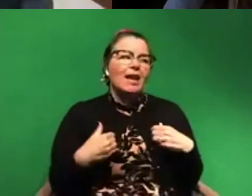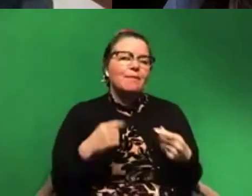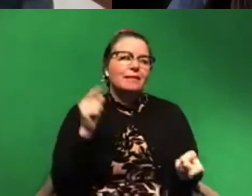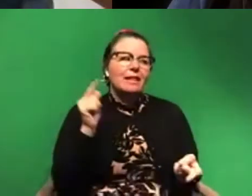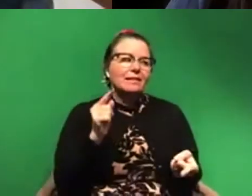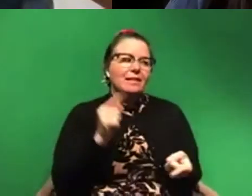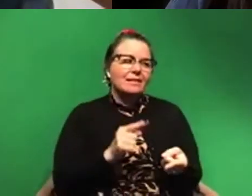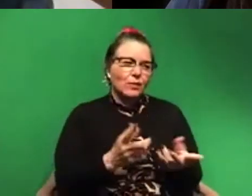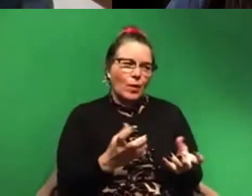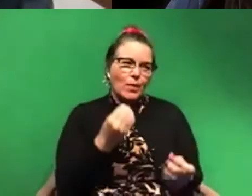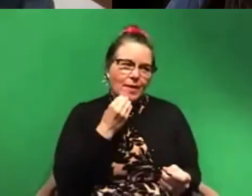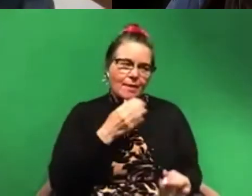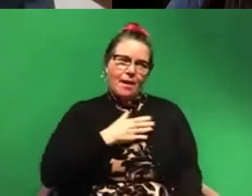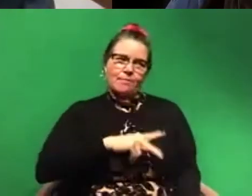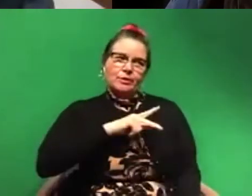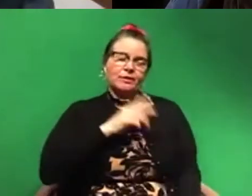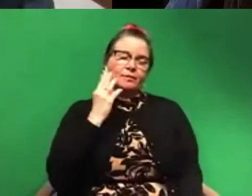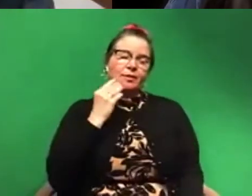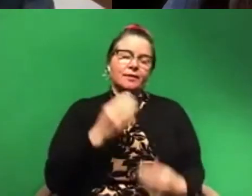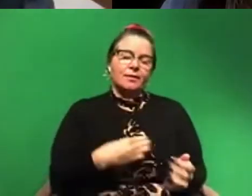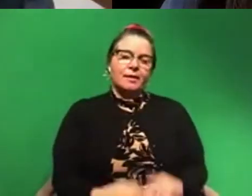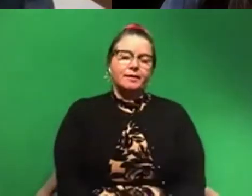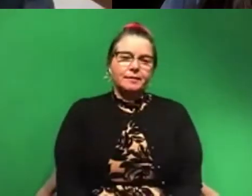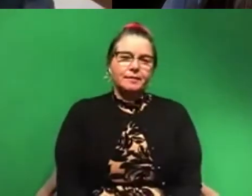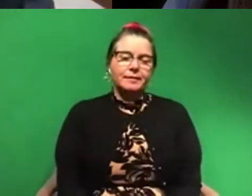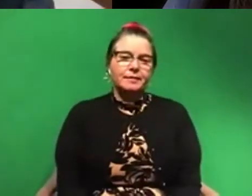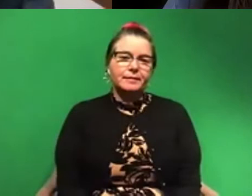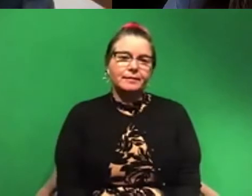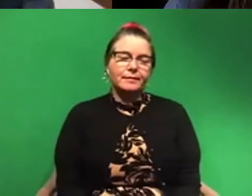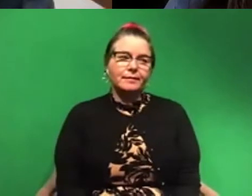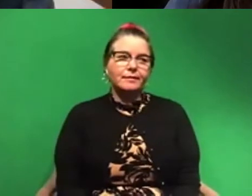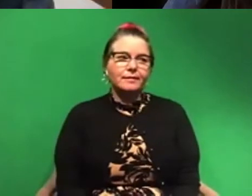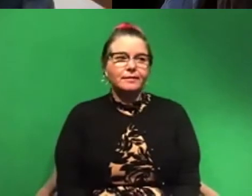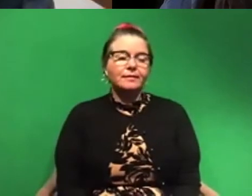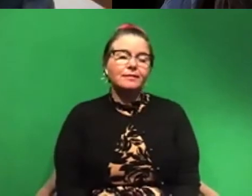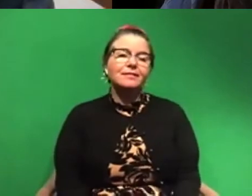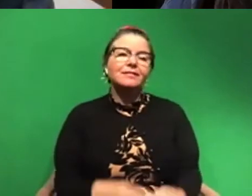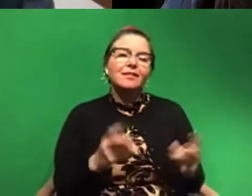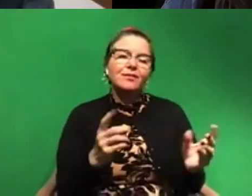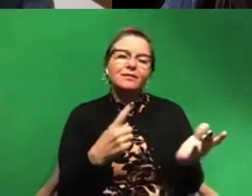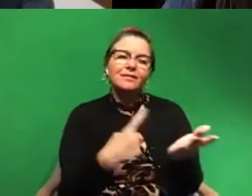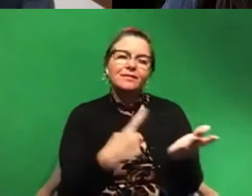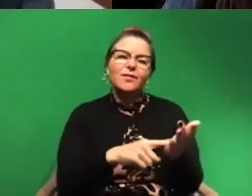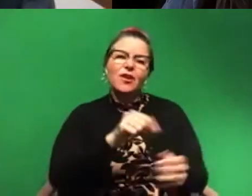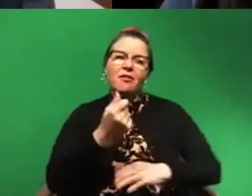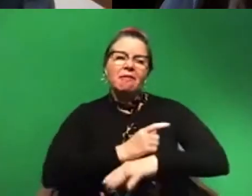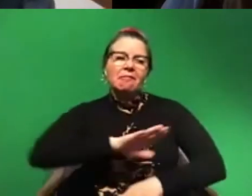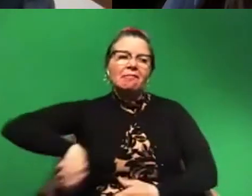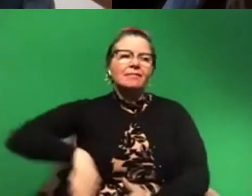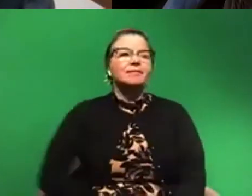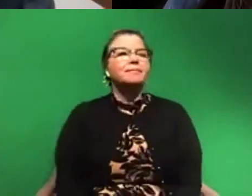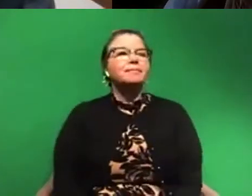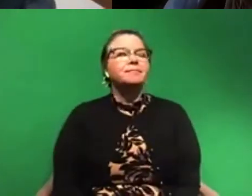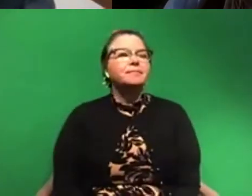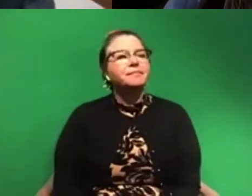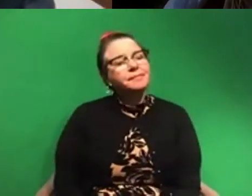And in my personal experience. Yeah. Uh, but that's a, that's a topic for a whole other day. Um, let's see. So, uh, what made